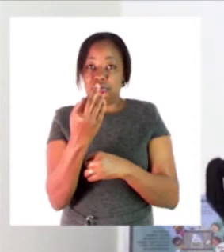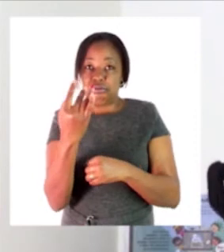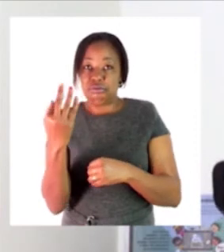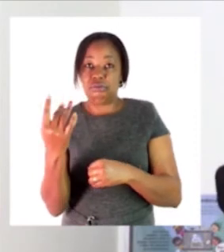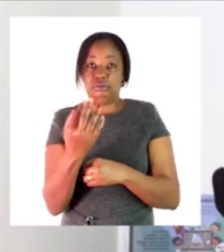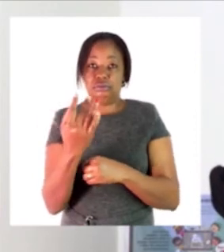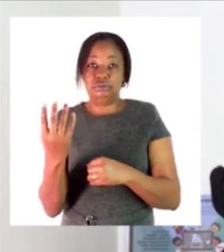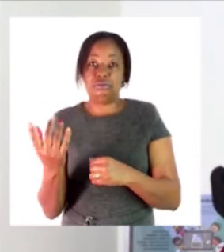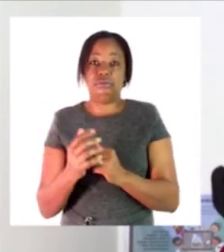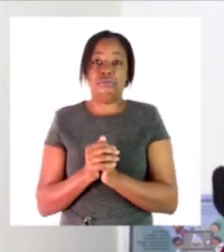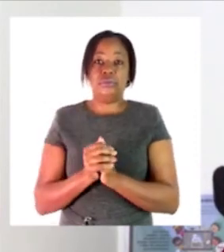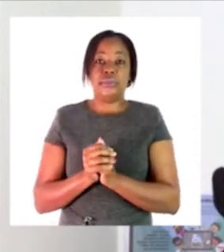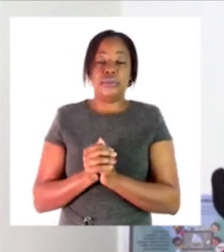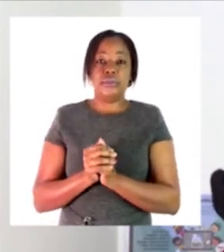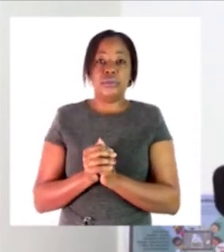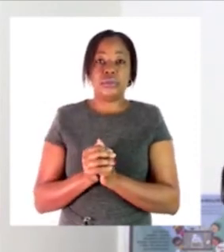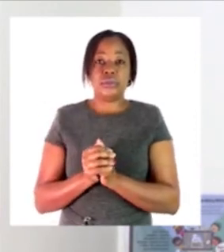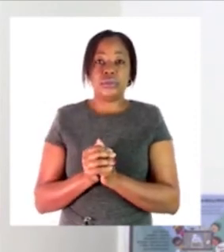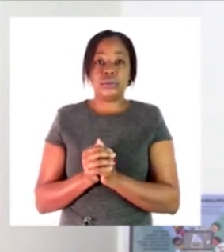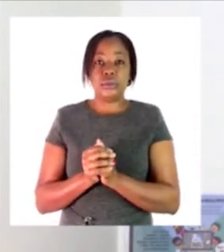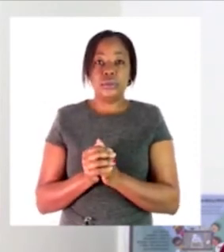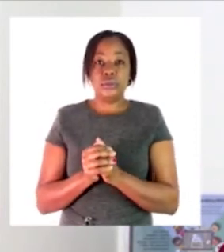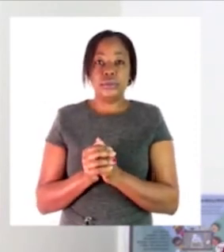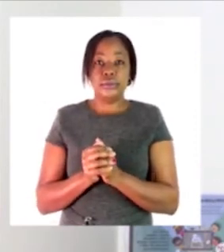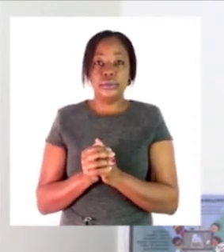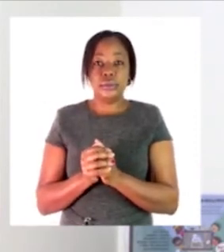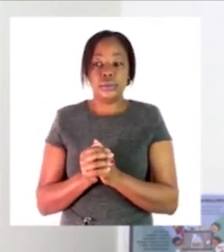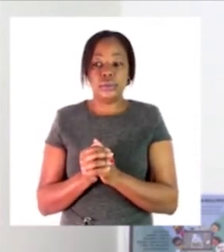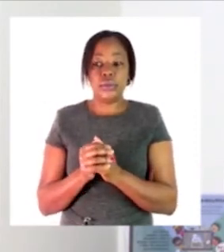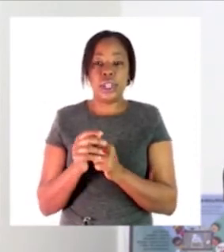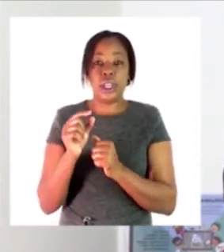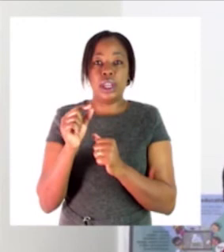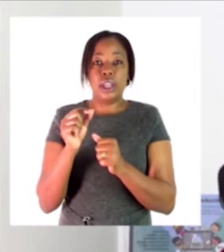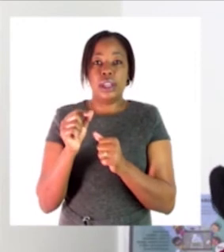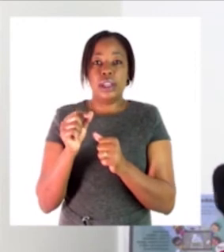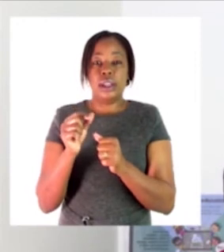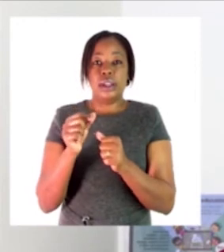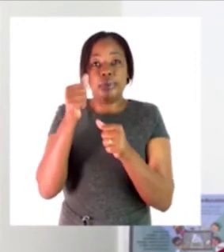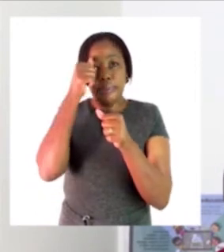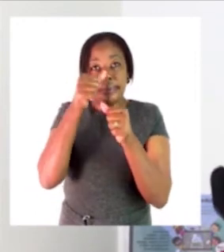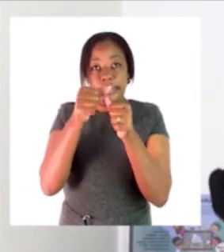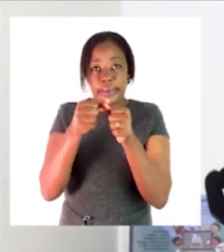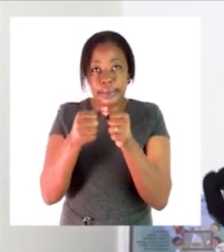you are having at home let's place remember whenever we are adding or whenever we are minusing we have to start on